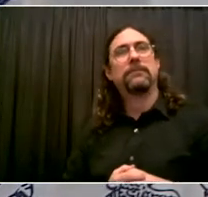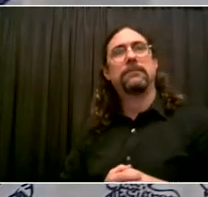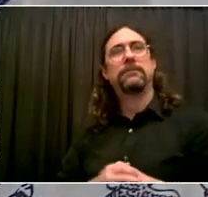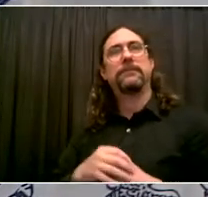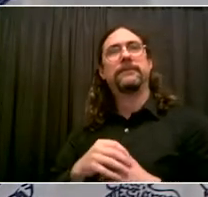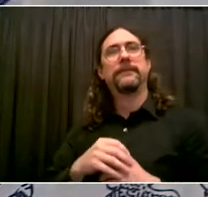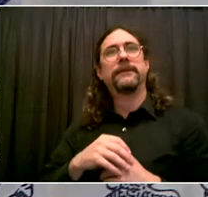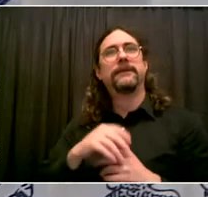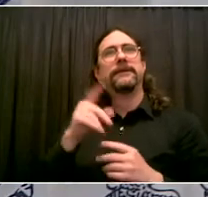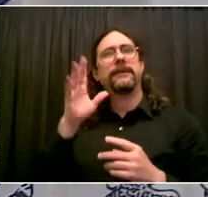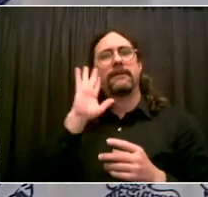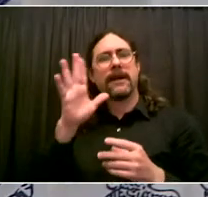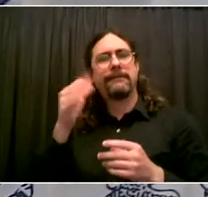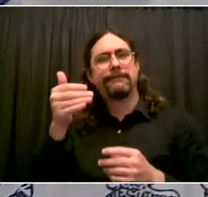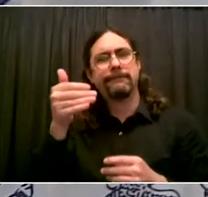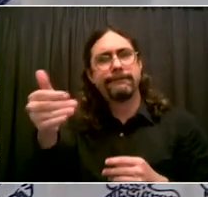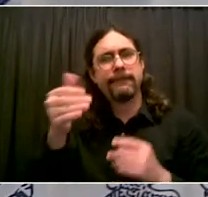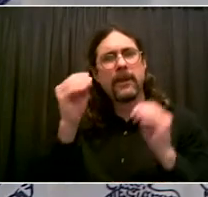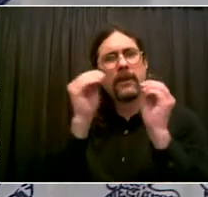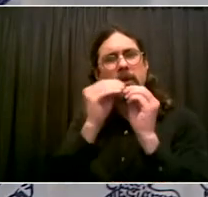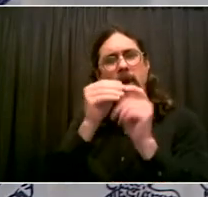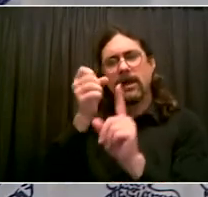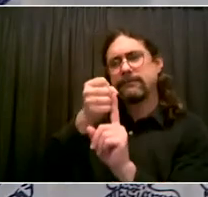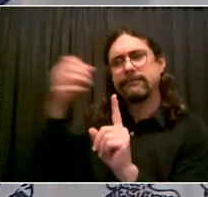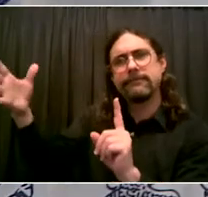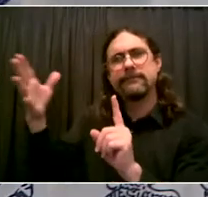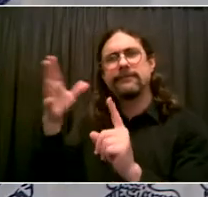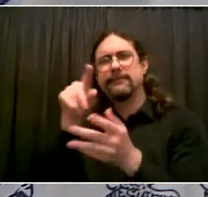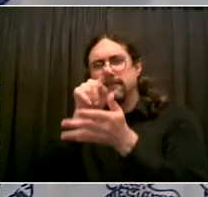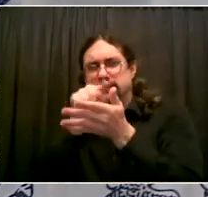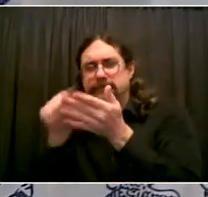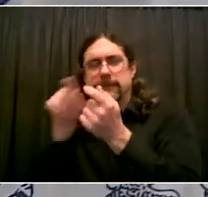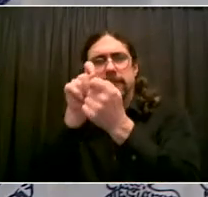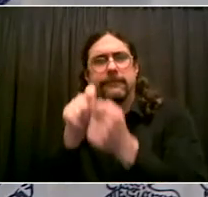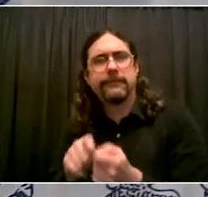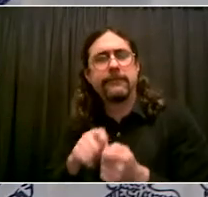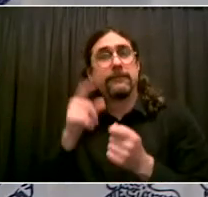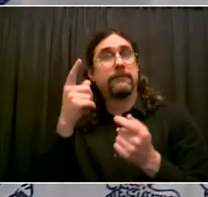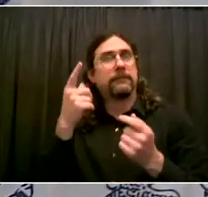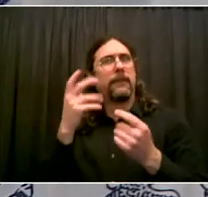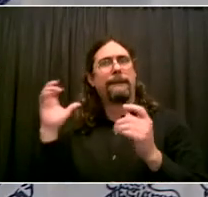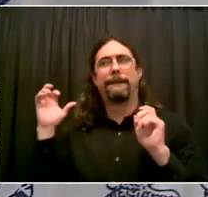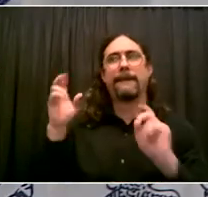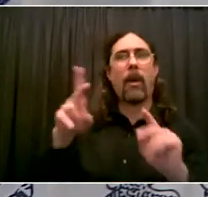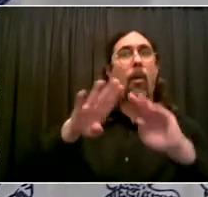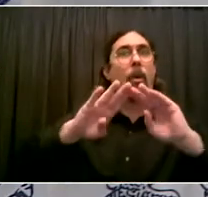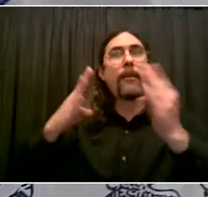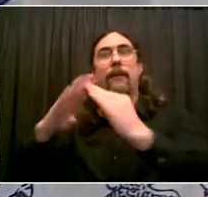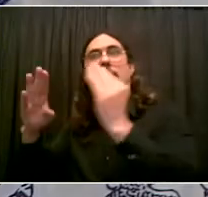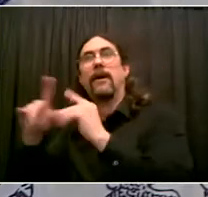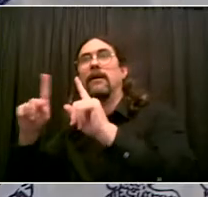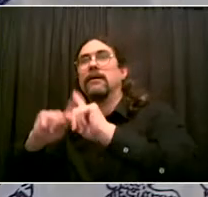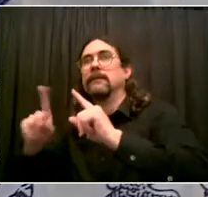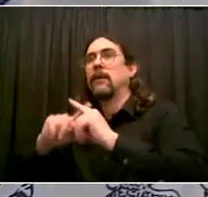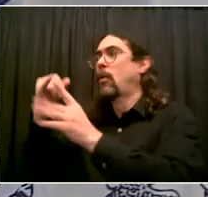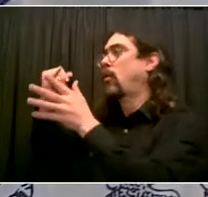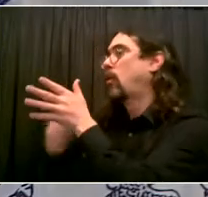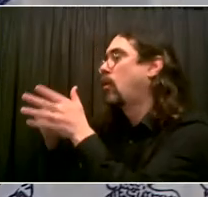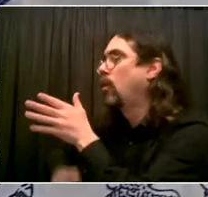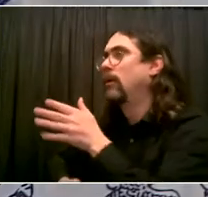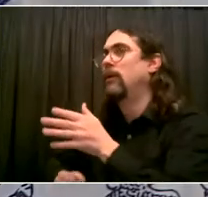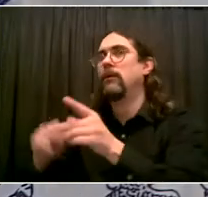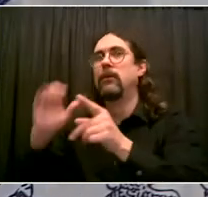The Open Culture Program gives space to artists, to performers, outdoors, on the streets, in the parks,